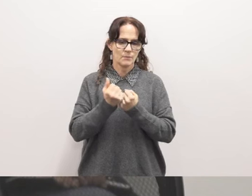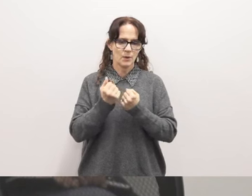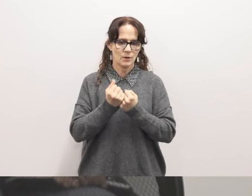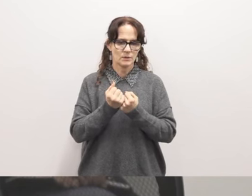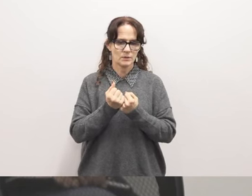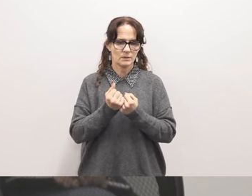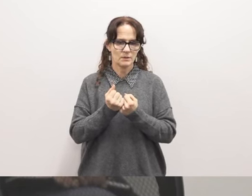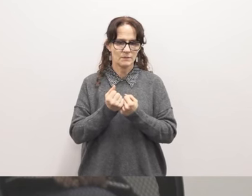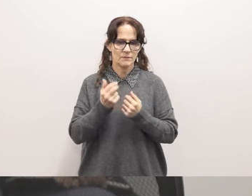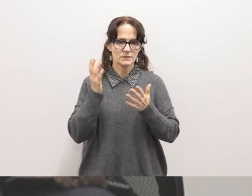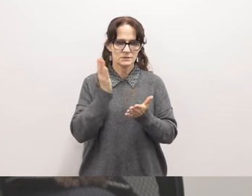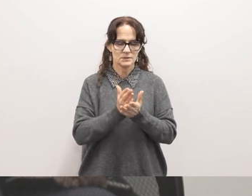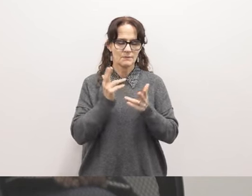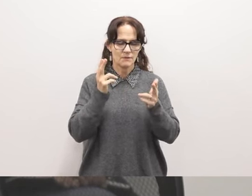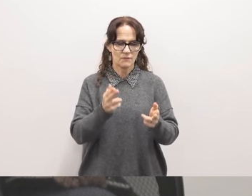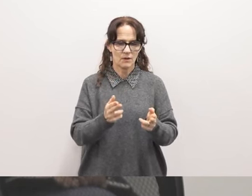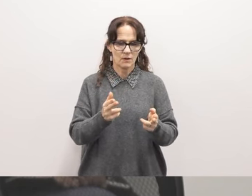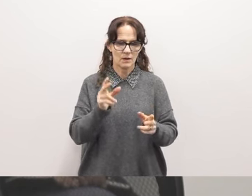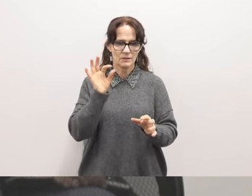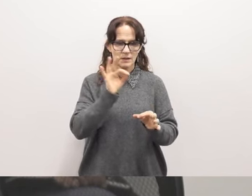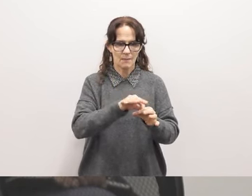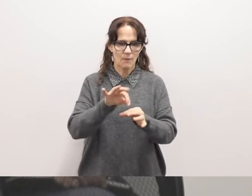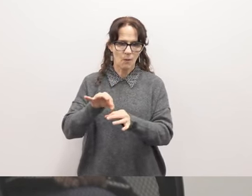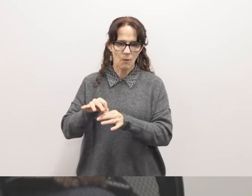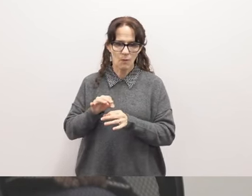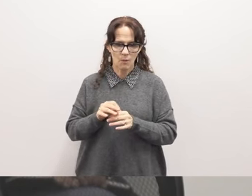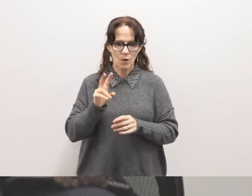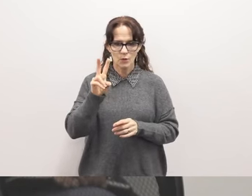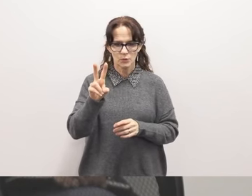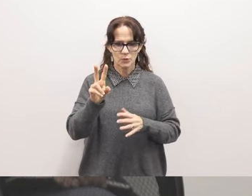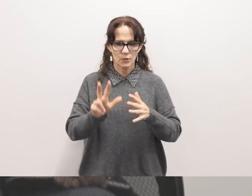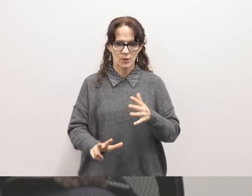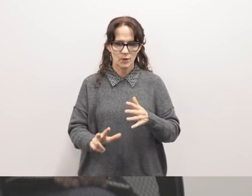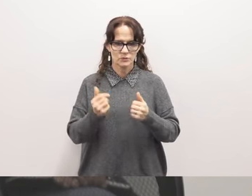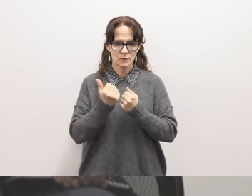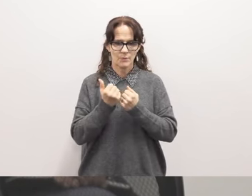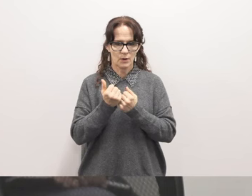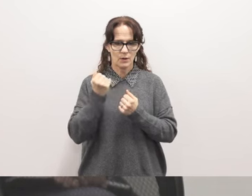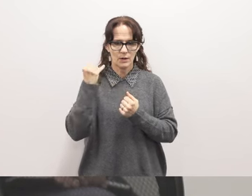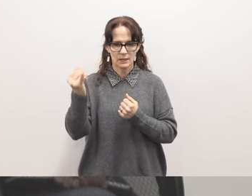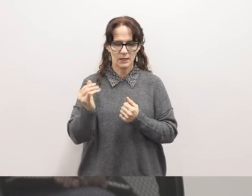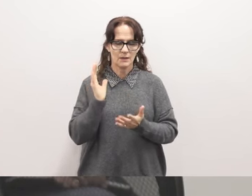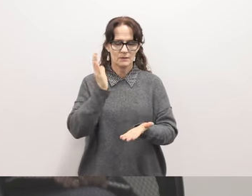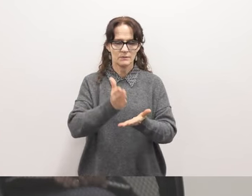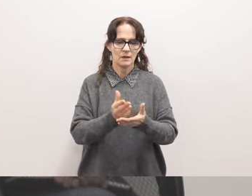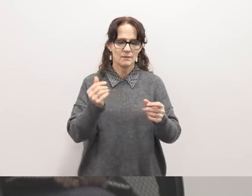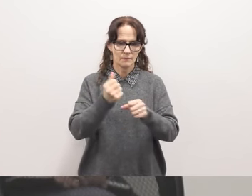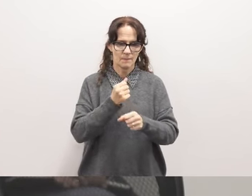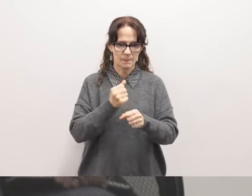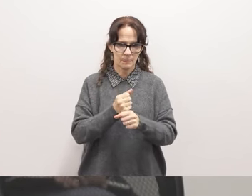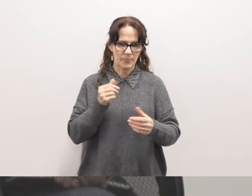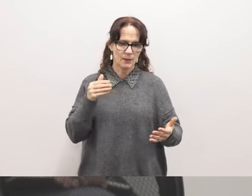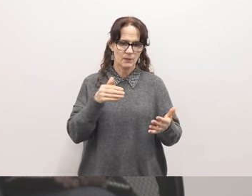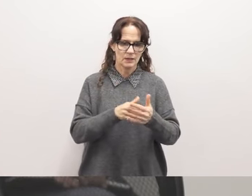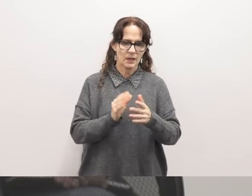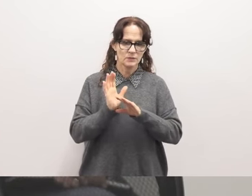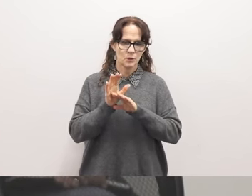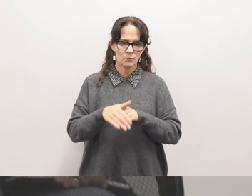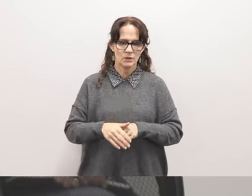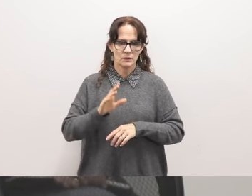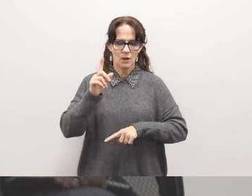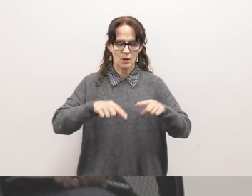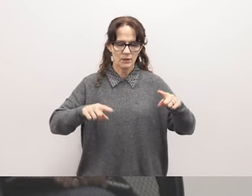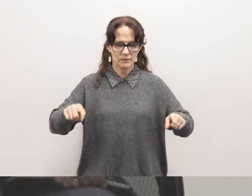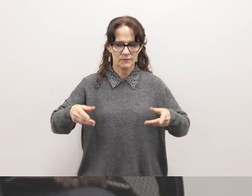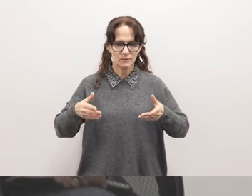a recent Reuters IPOS poll, two-thirds of all Americans support the idea of a ceasefire. We stand against oppression for all its forms,